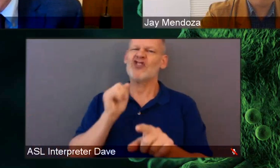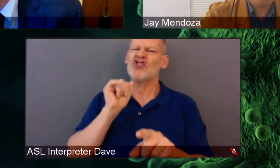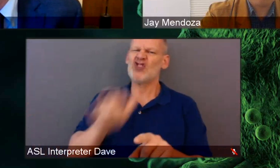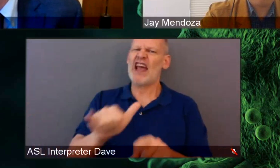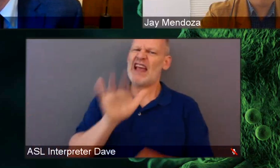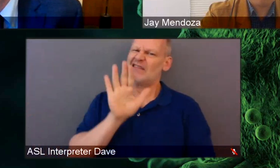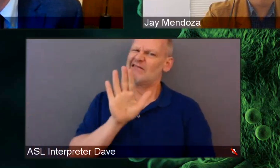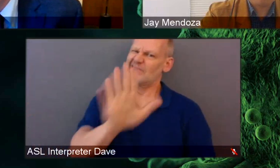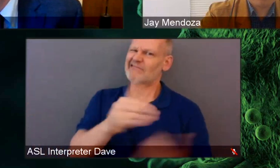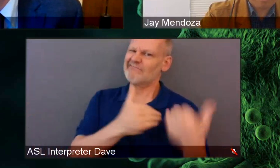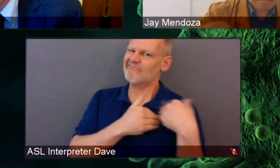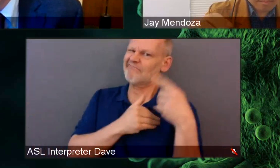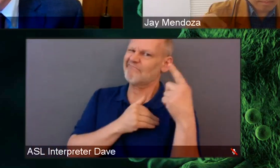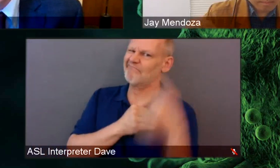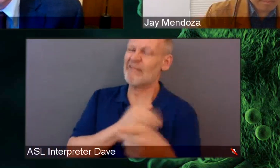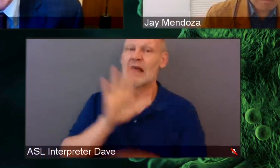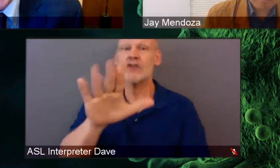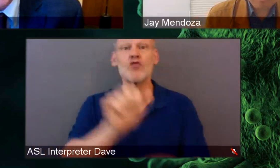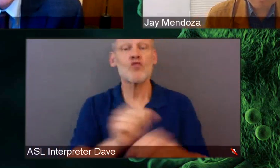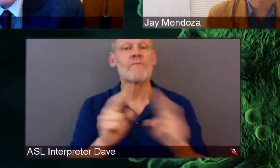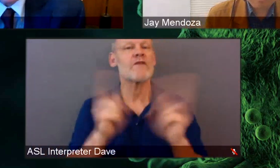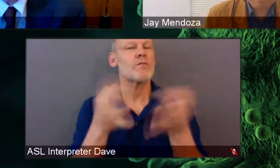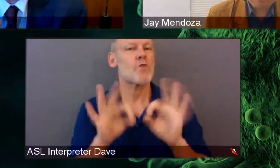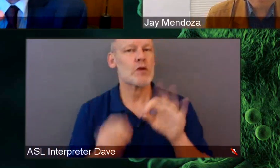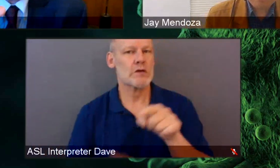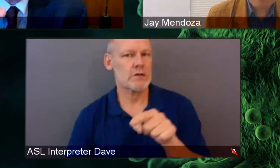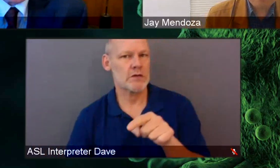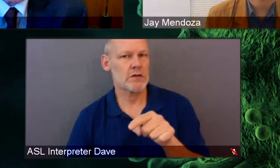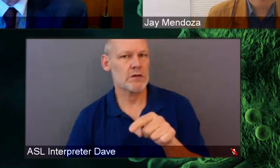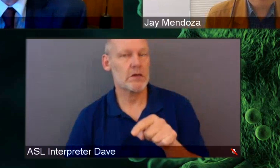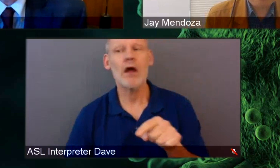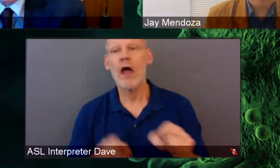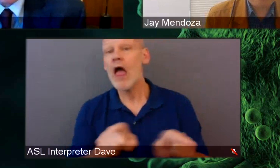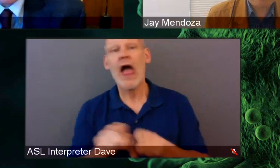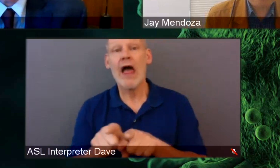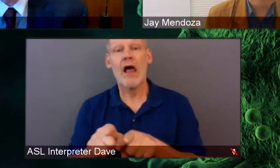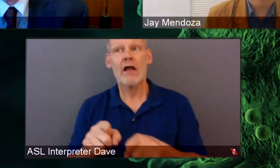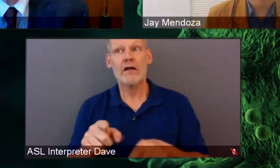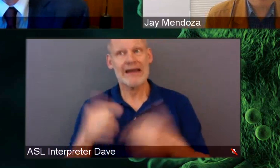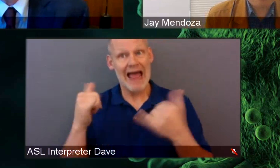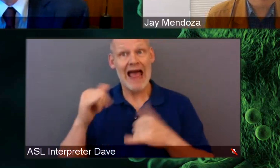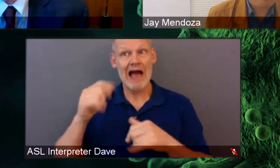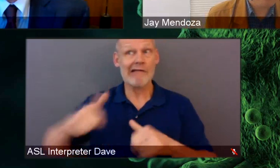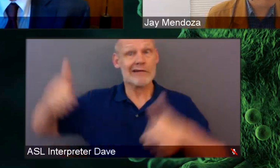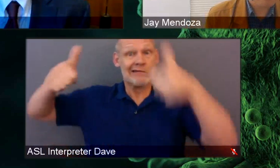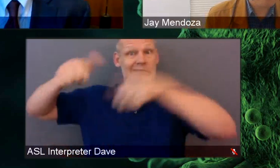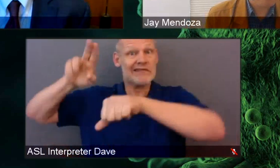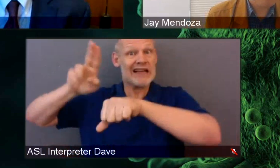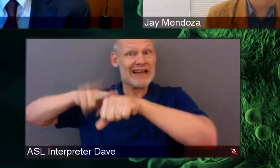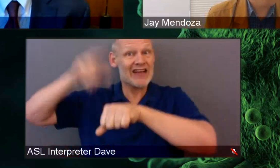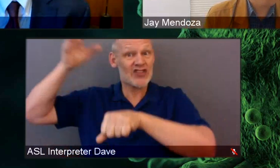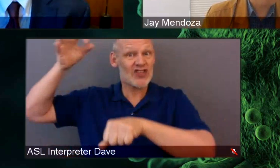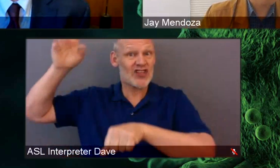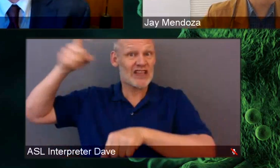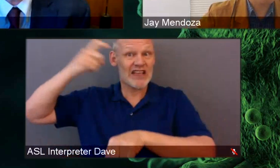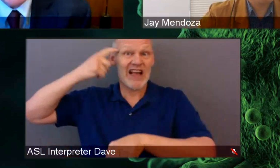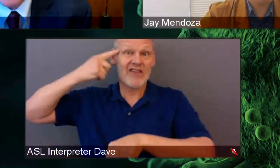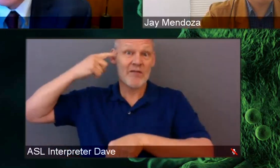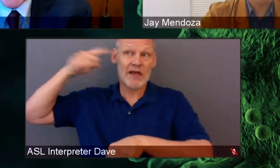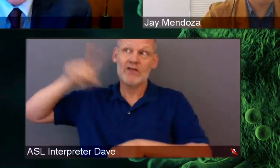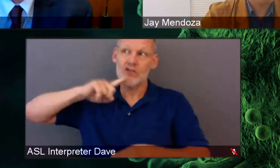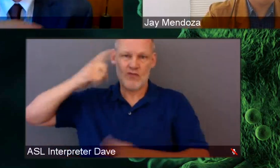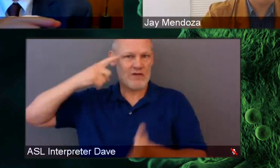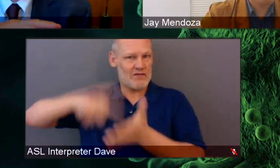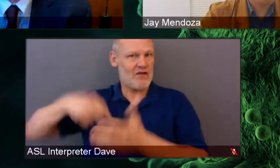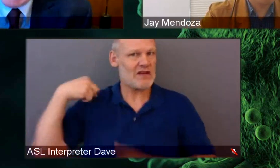his work is really, really important. And it's getting attention from the government and from review committees who come in and look at the Hutch. And they can